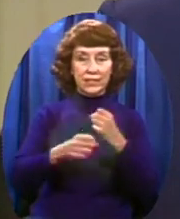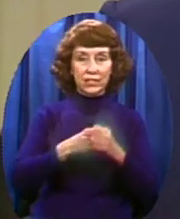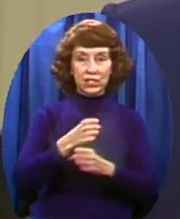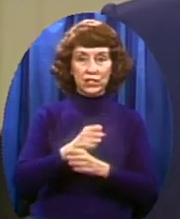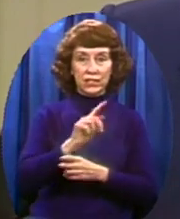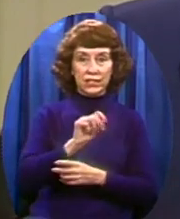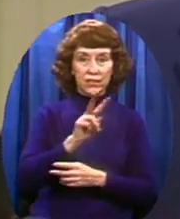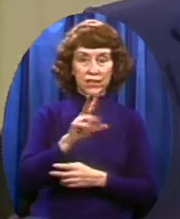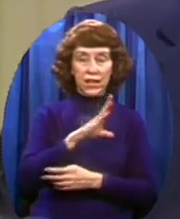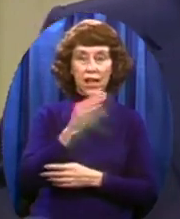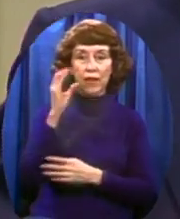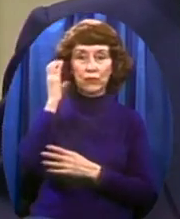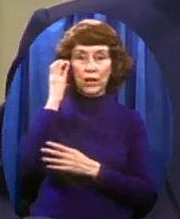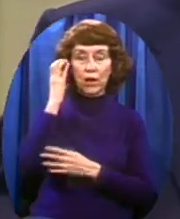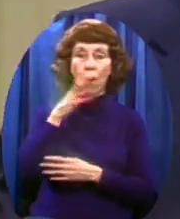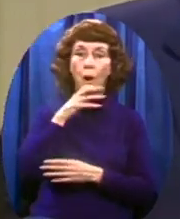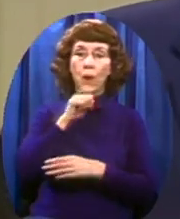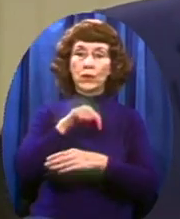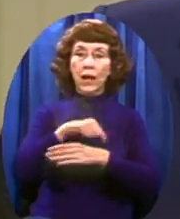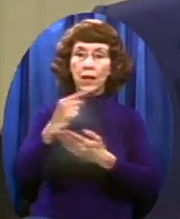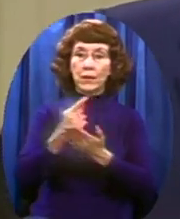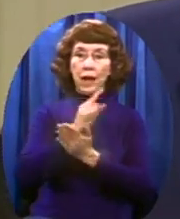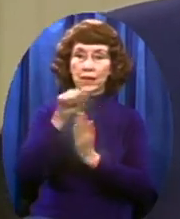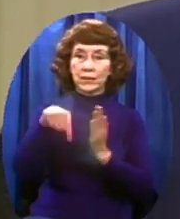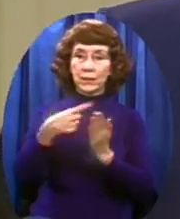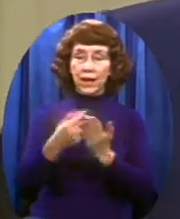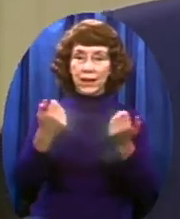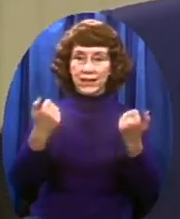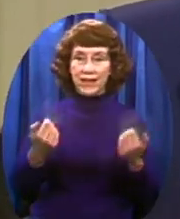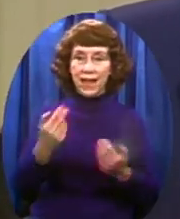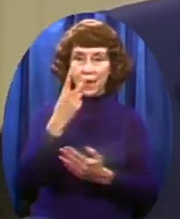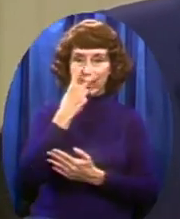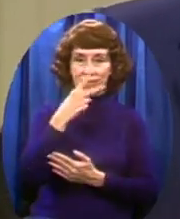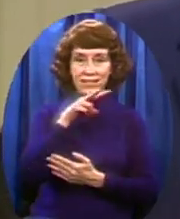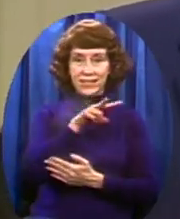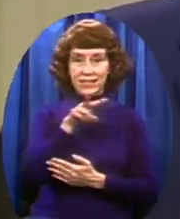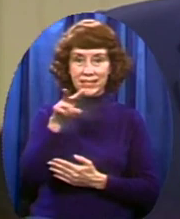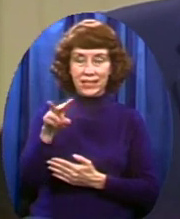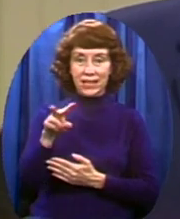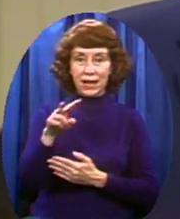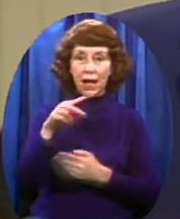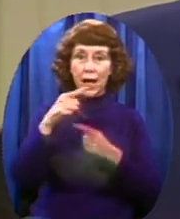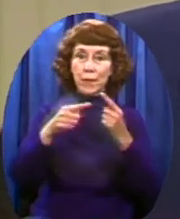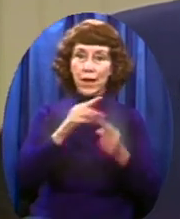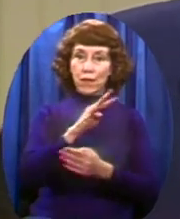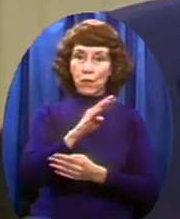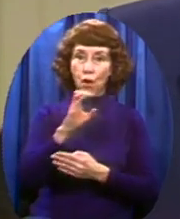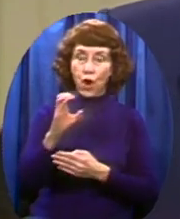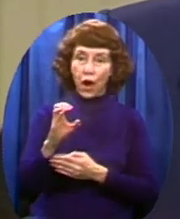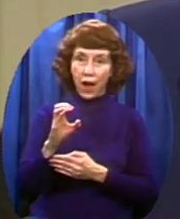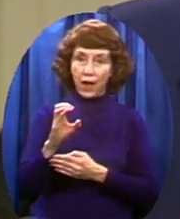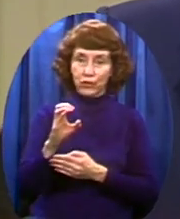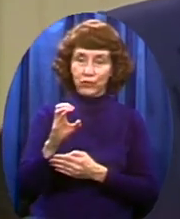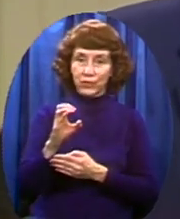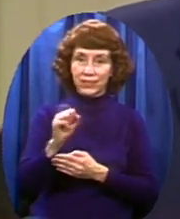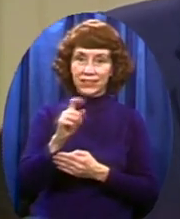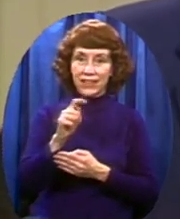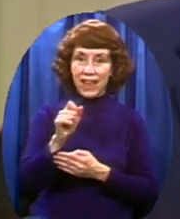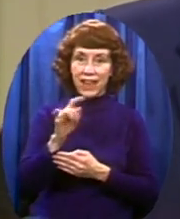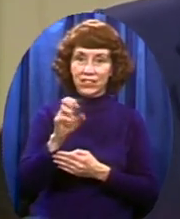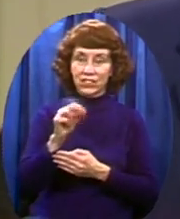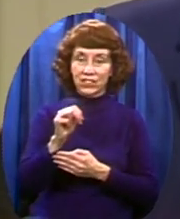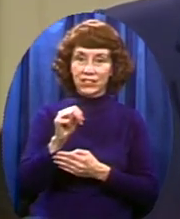And you know the old time gospel hour is now seen on nearly 400 television stations One hour a week, everywhere